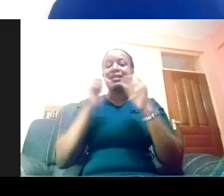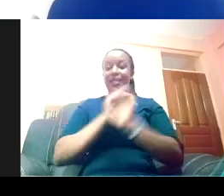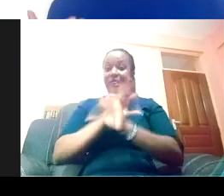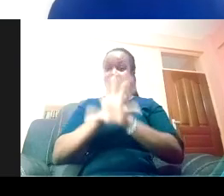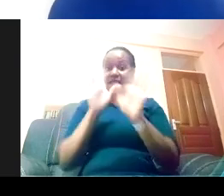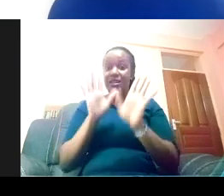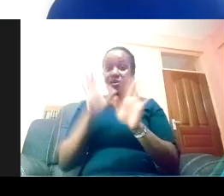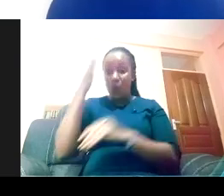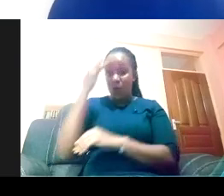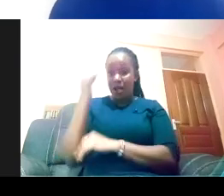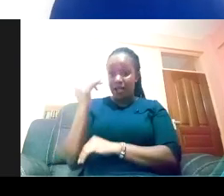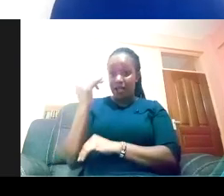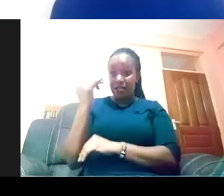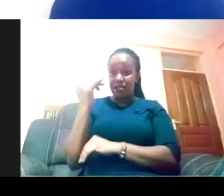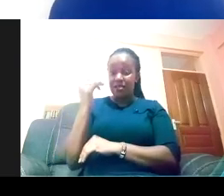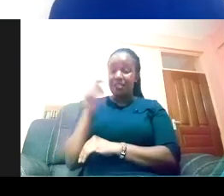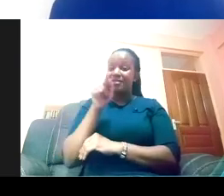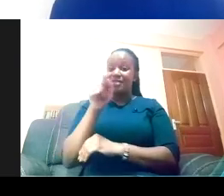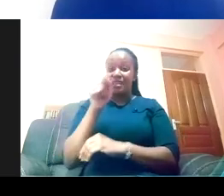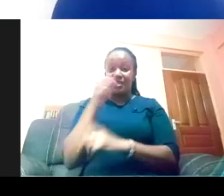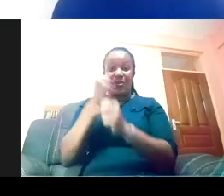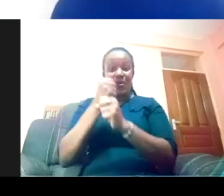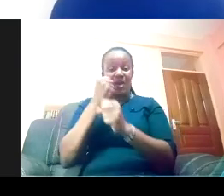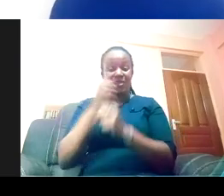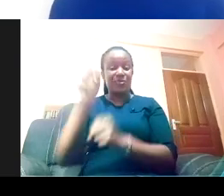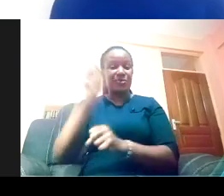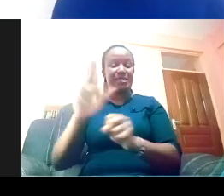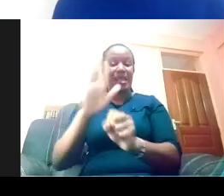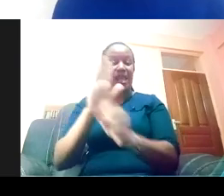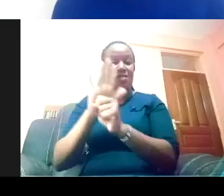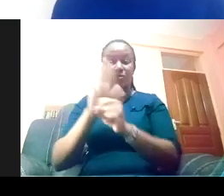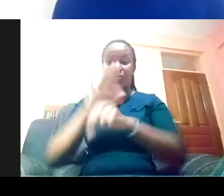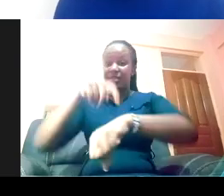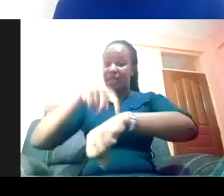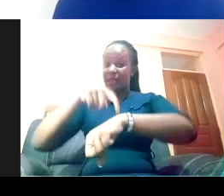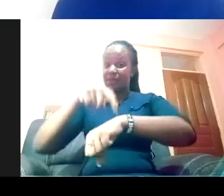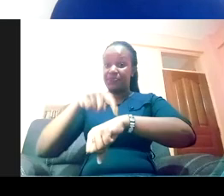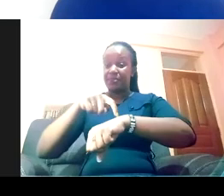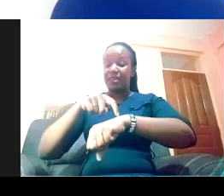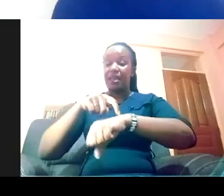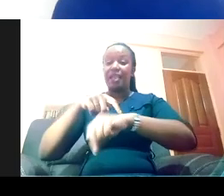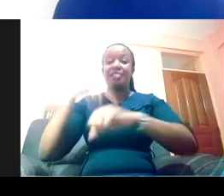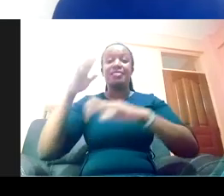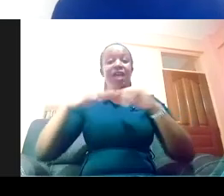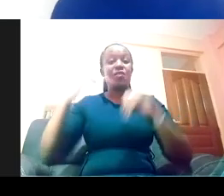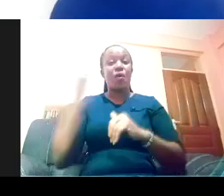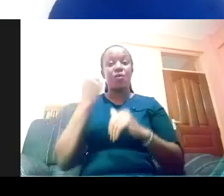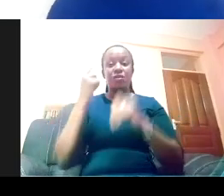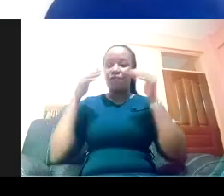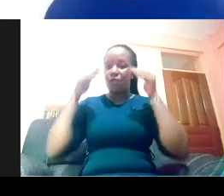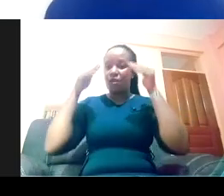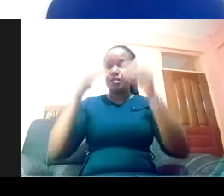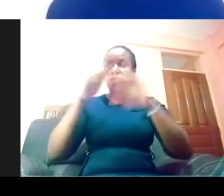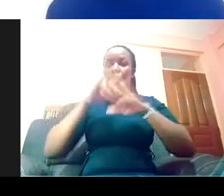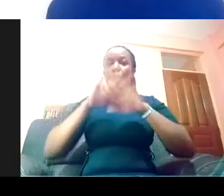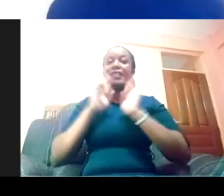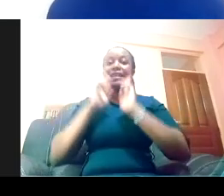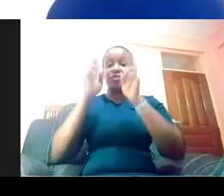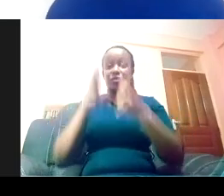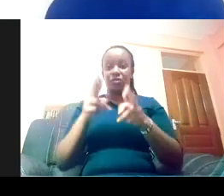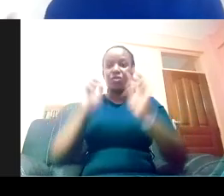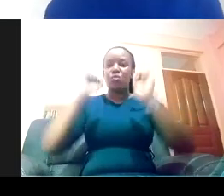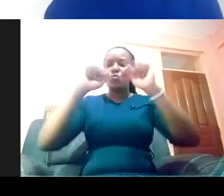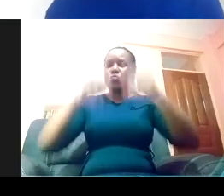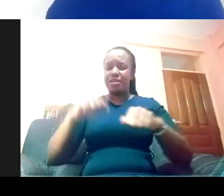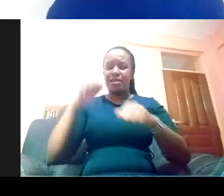this work takes time. And so instead of just focusing on results, we can also think